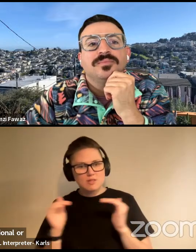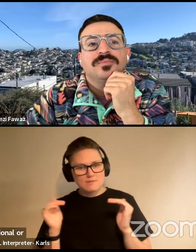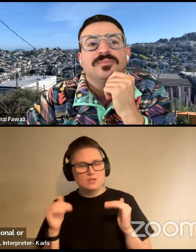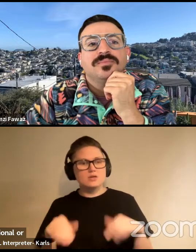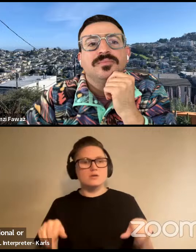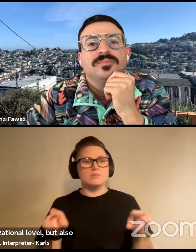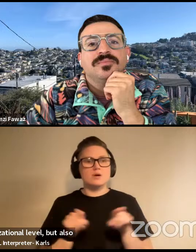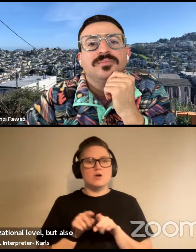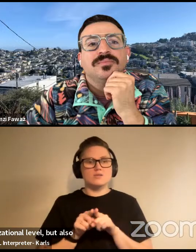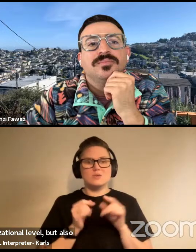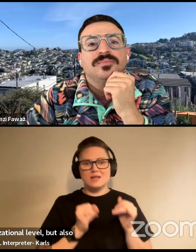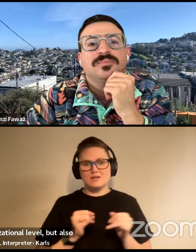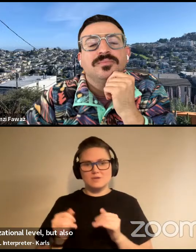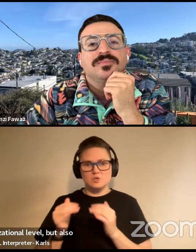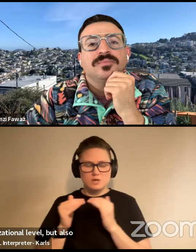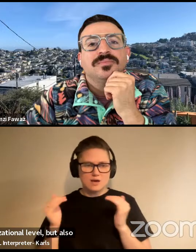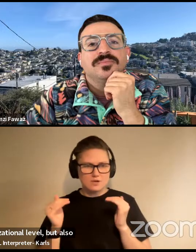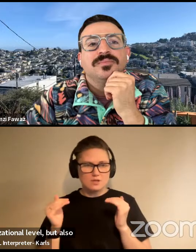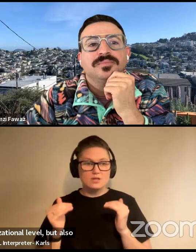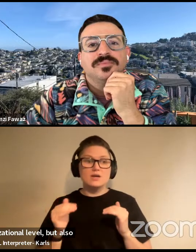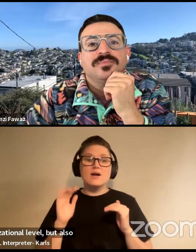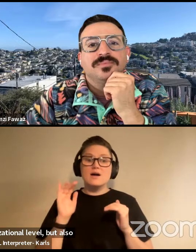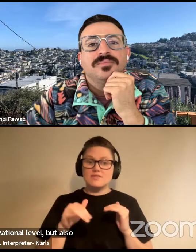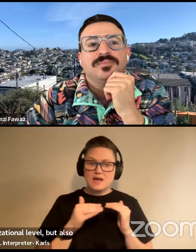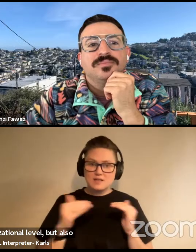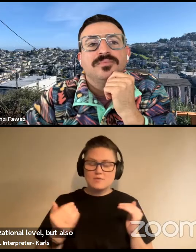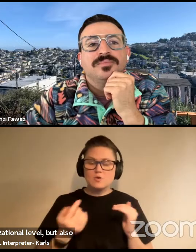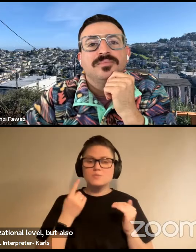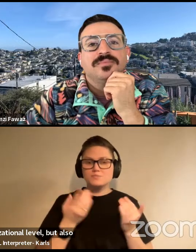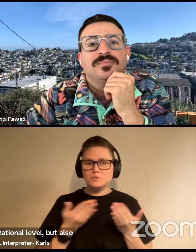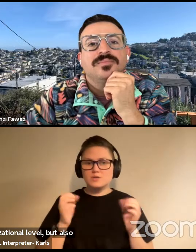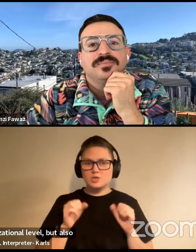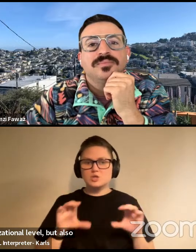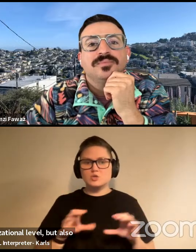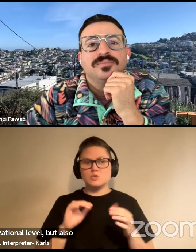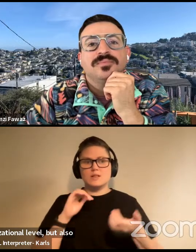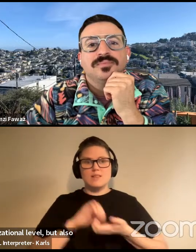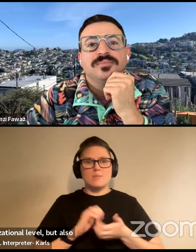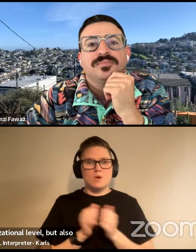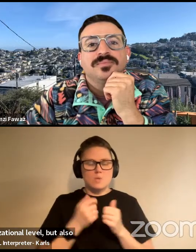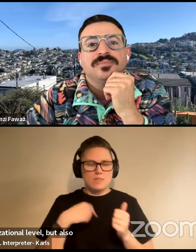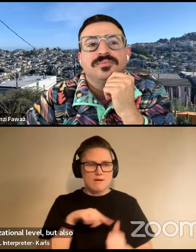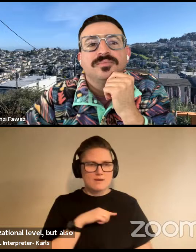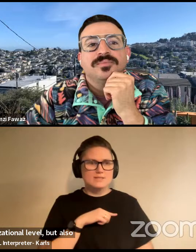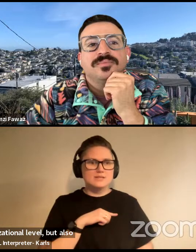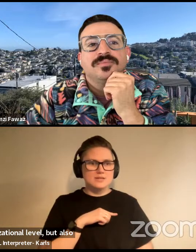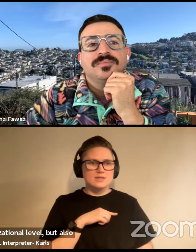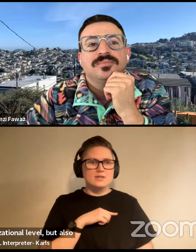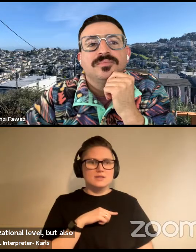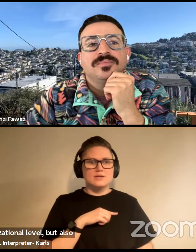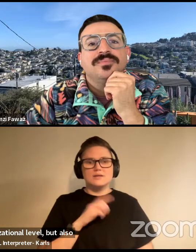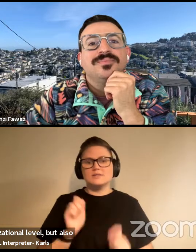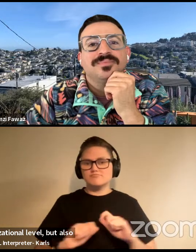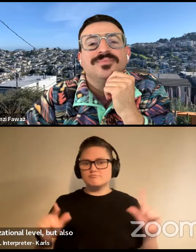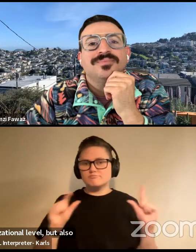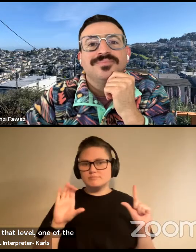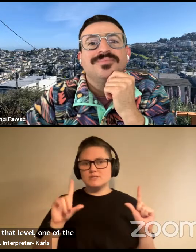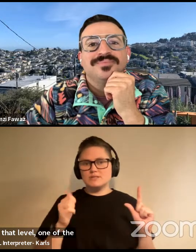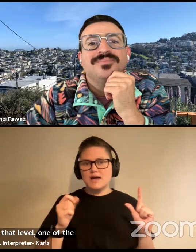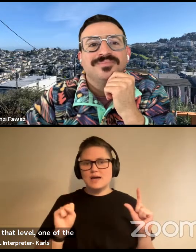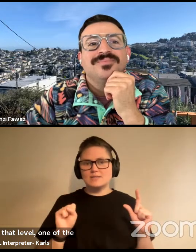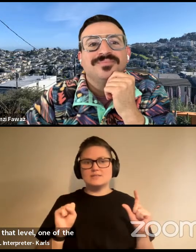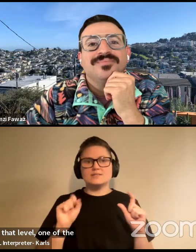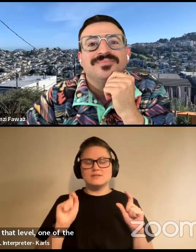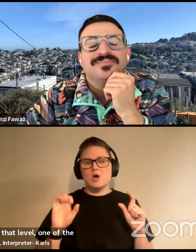individual level. And on that level, one of the things you can do to collaborate with us is to go to clags.org and donate to